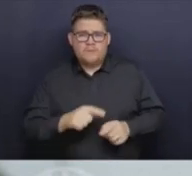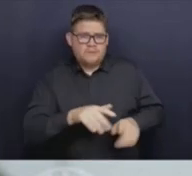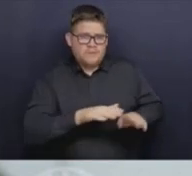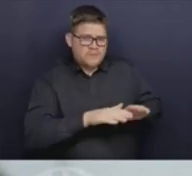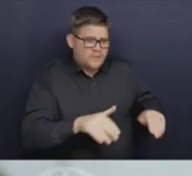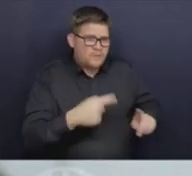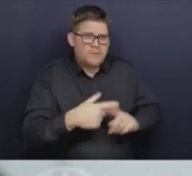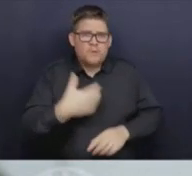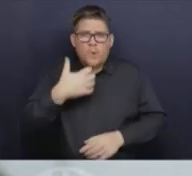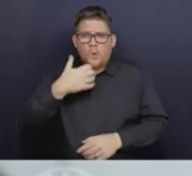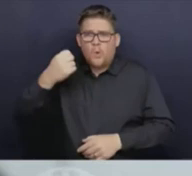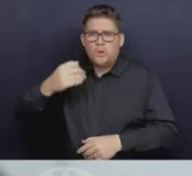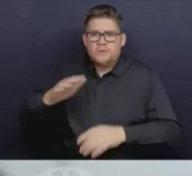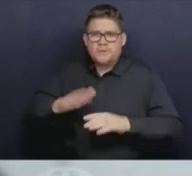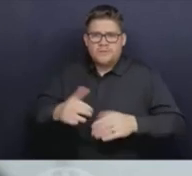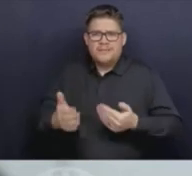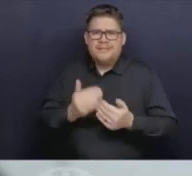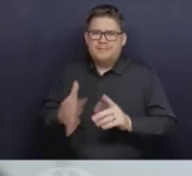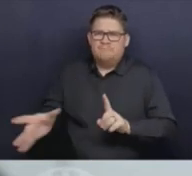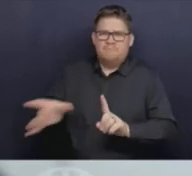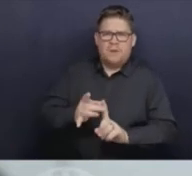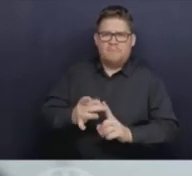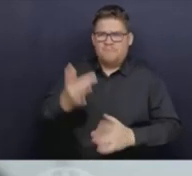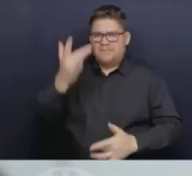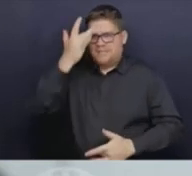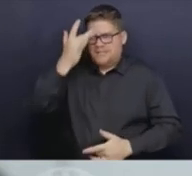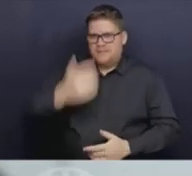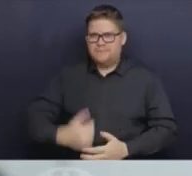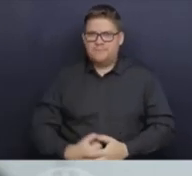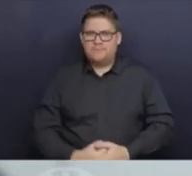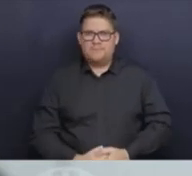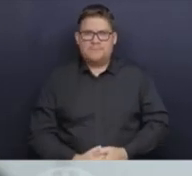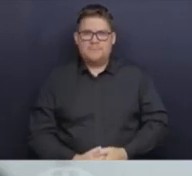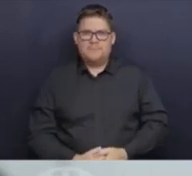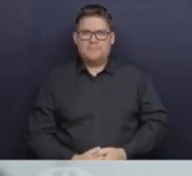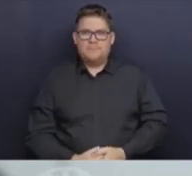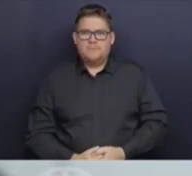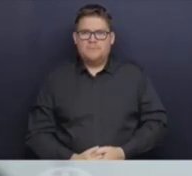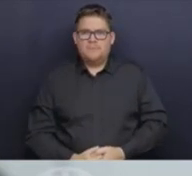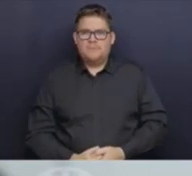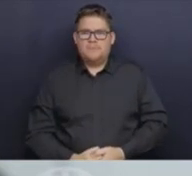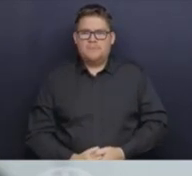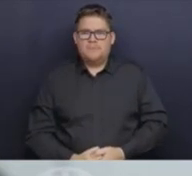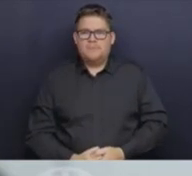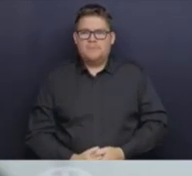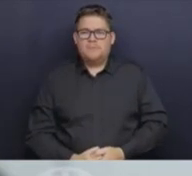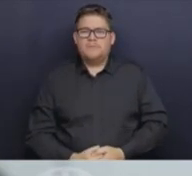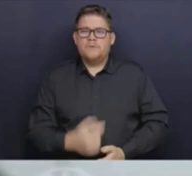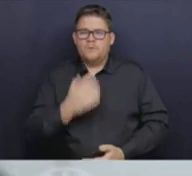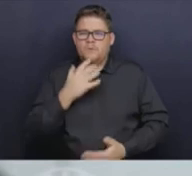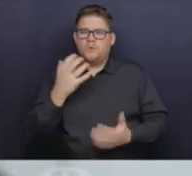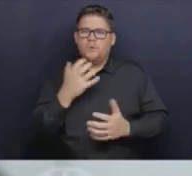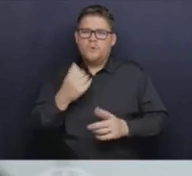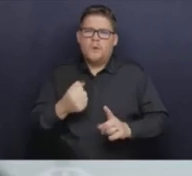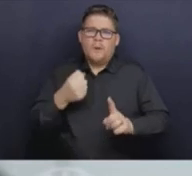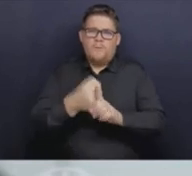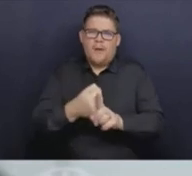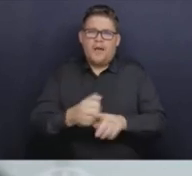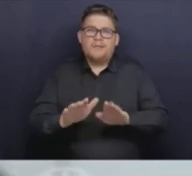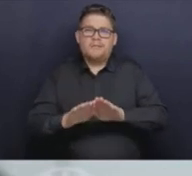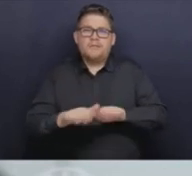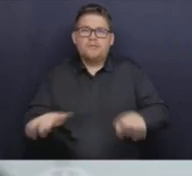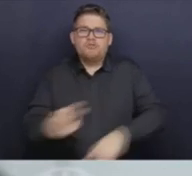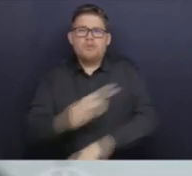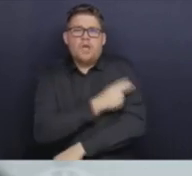started early on, and we know that that made a tremendous impact, particularly on children's hospitals. And just to remind